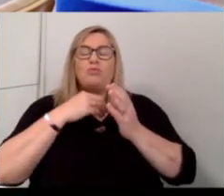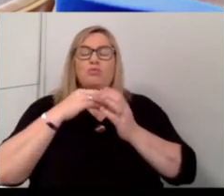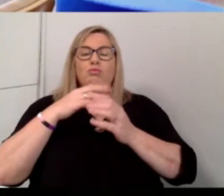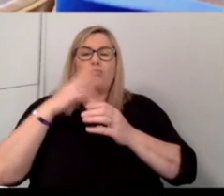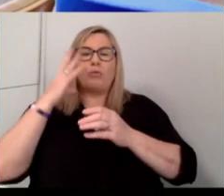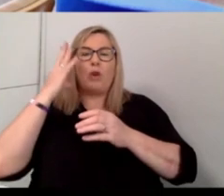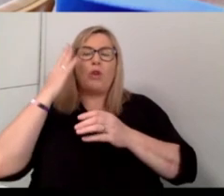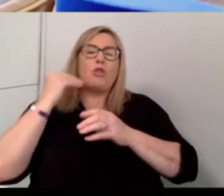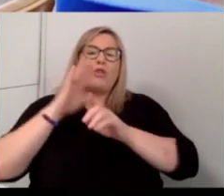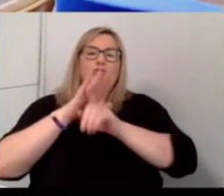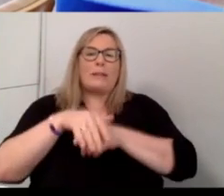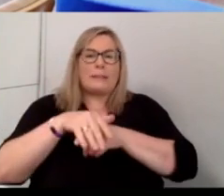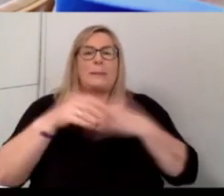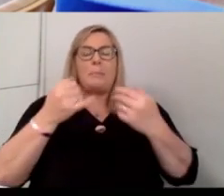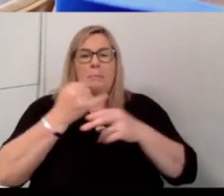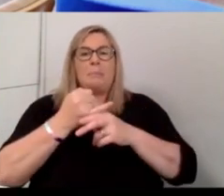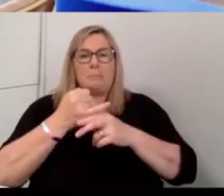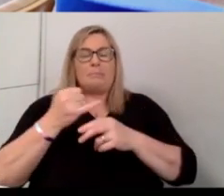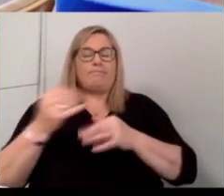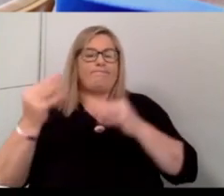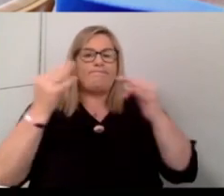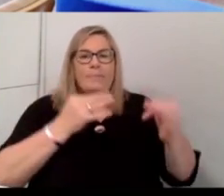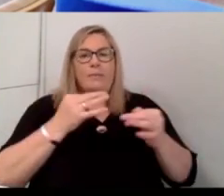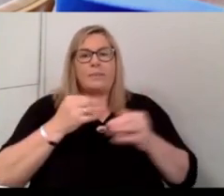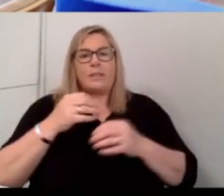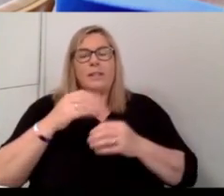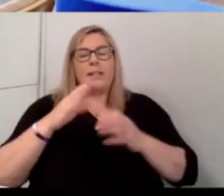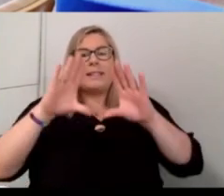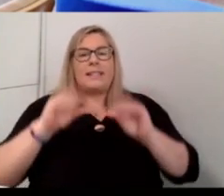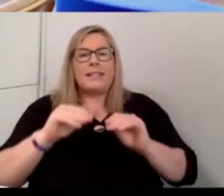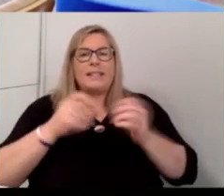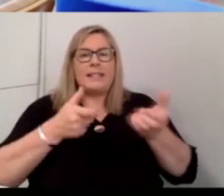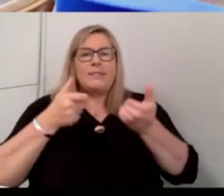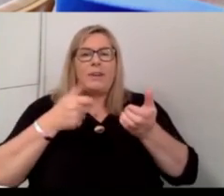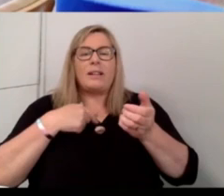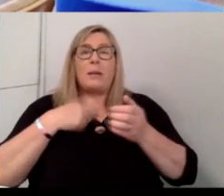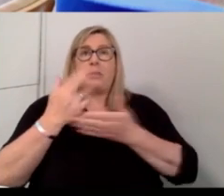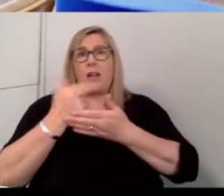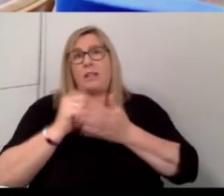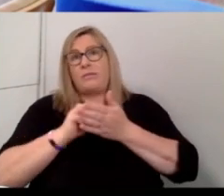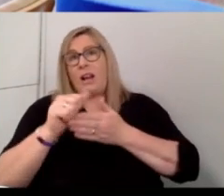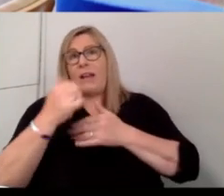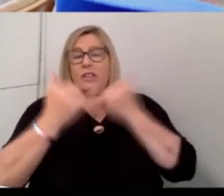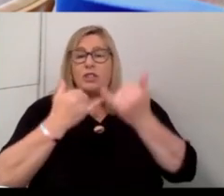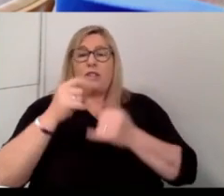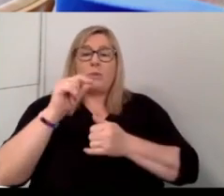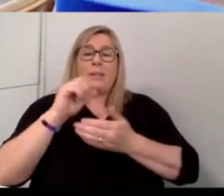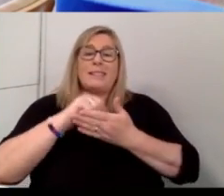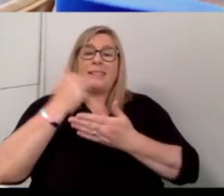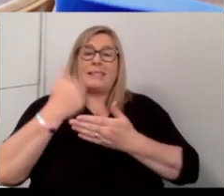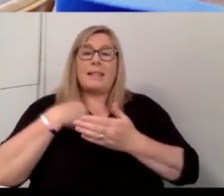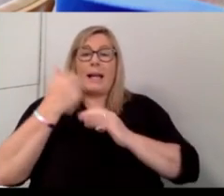just after the ceasefires and worked on equality for 11 years, then was an artist for 11 years and then 2016 I